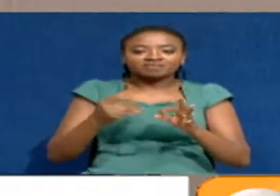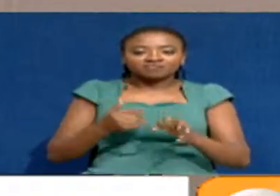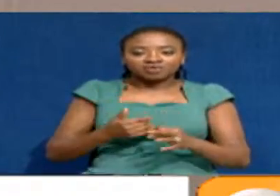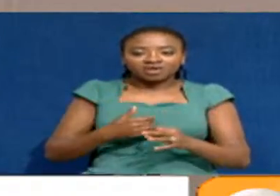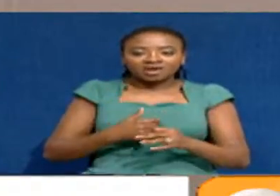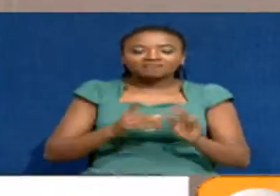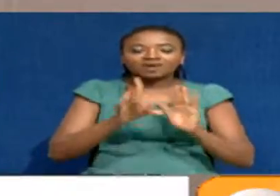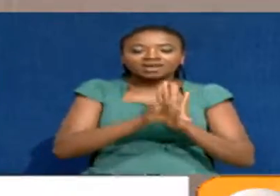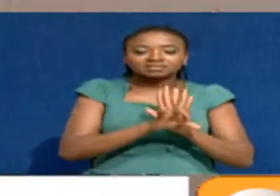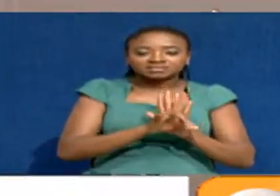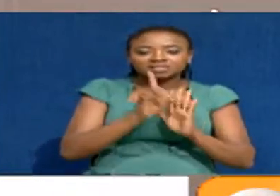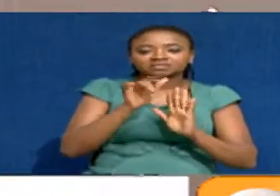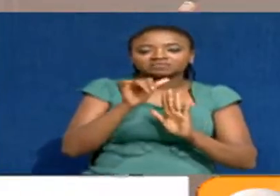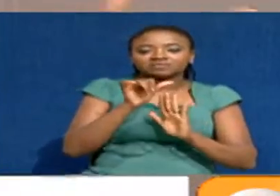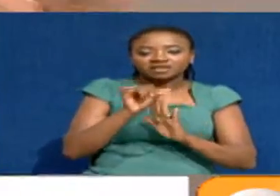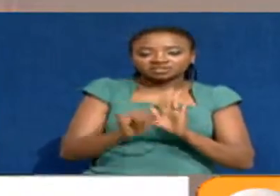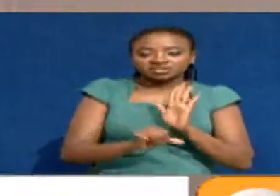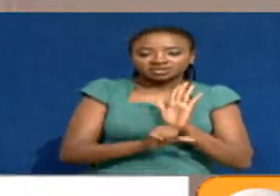agenda.